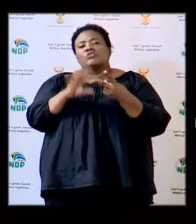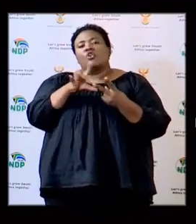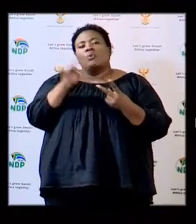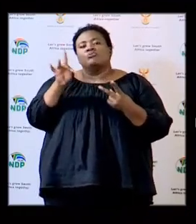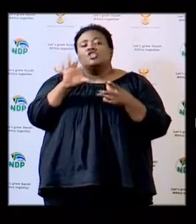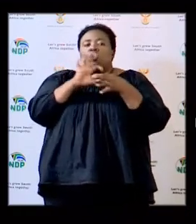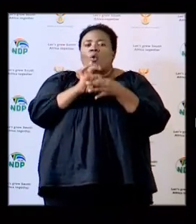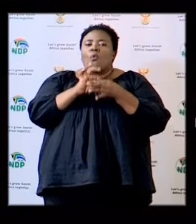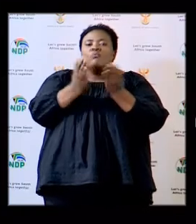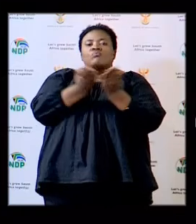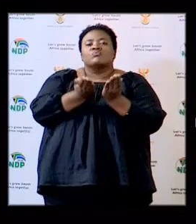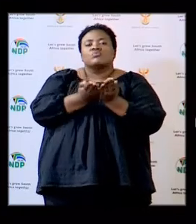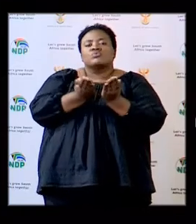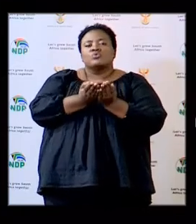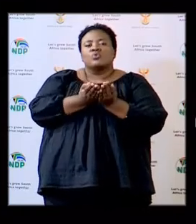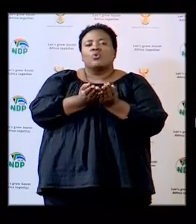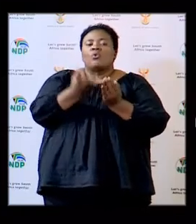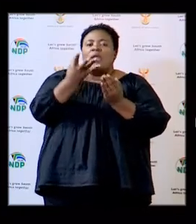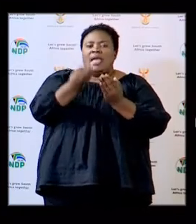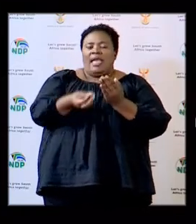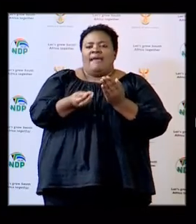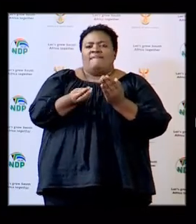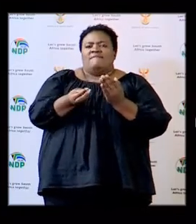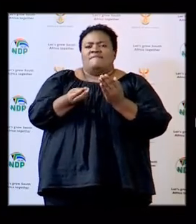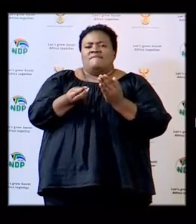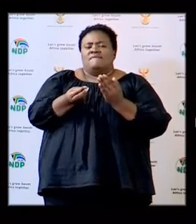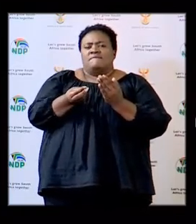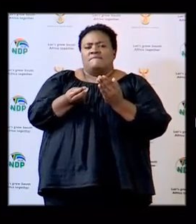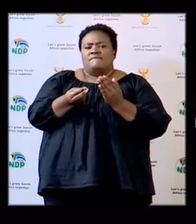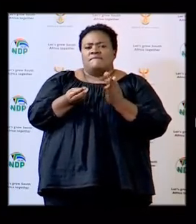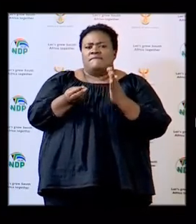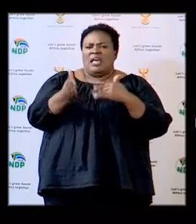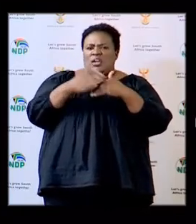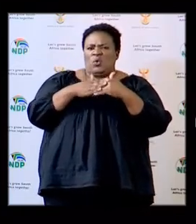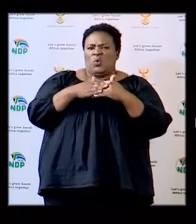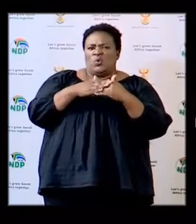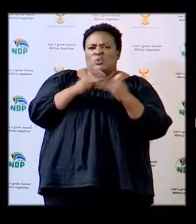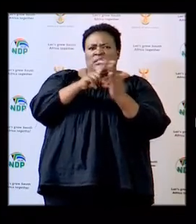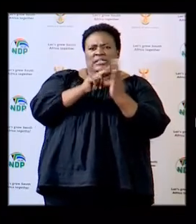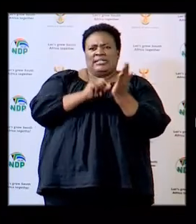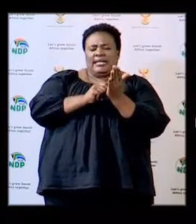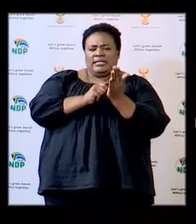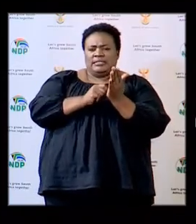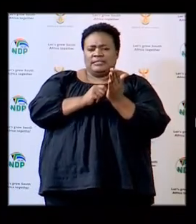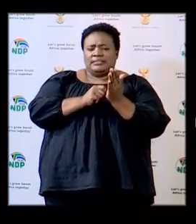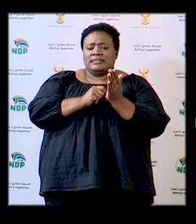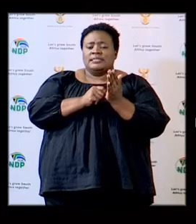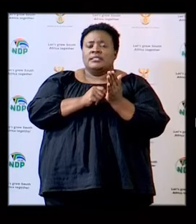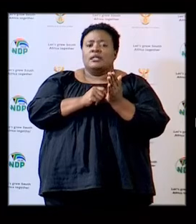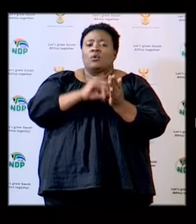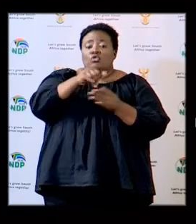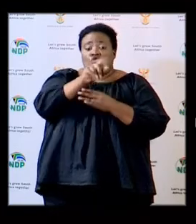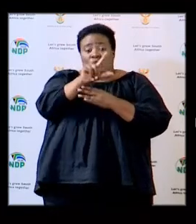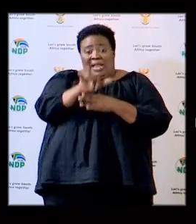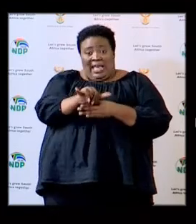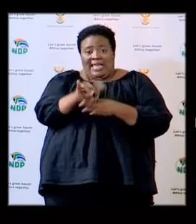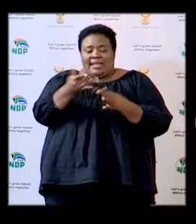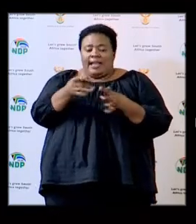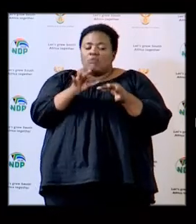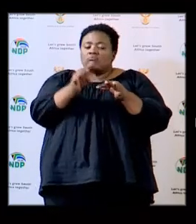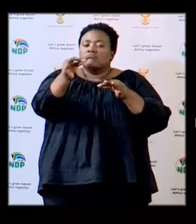option is homeschooling we had the deadline for homeschooling that was around July we've accredited to the temple